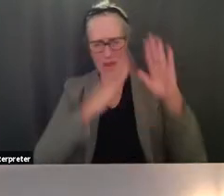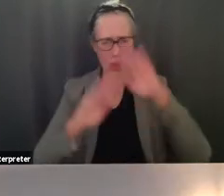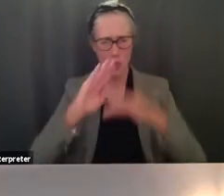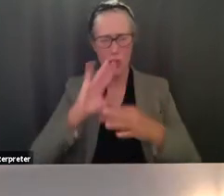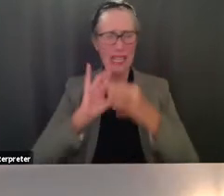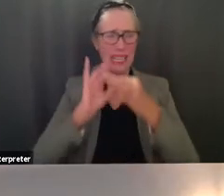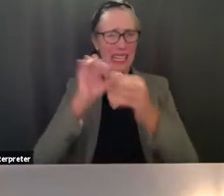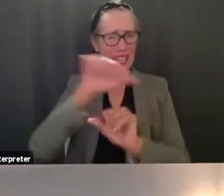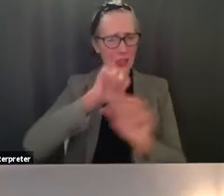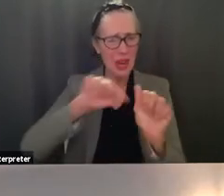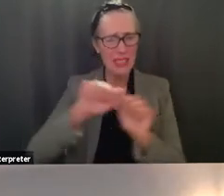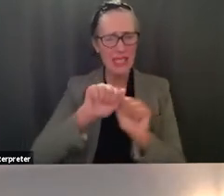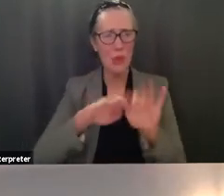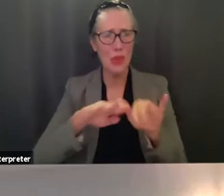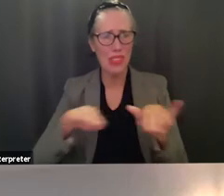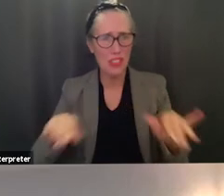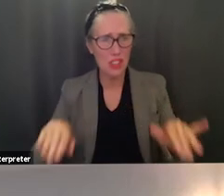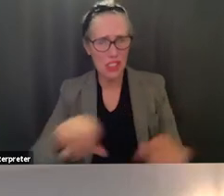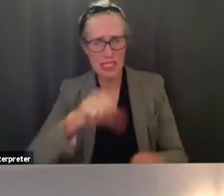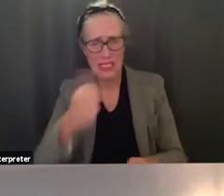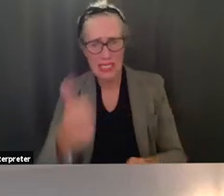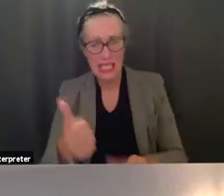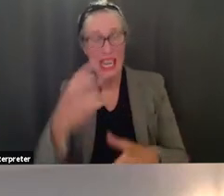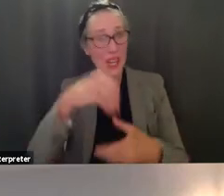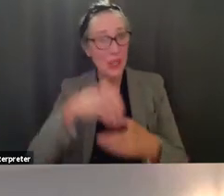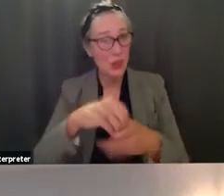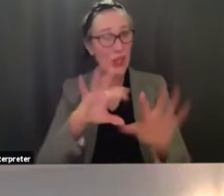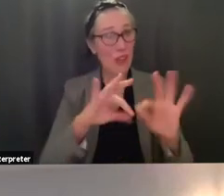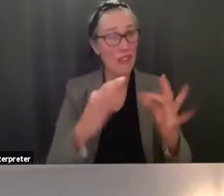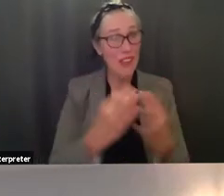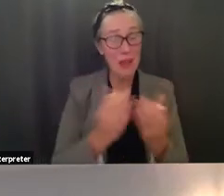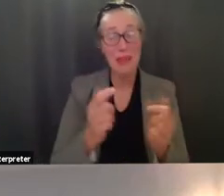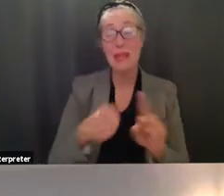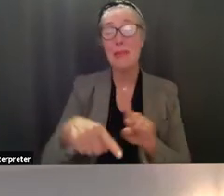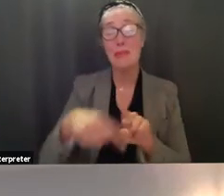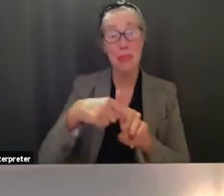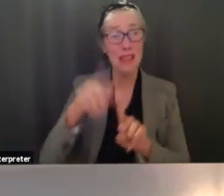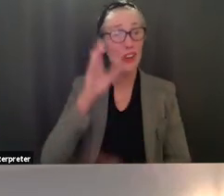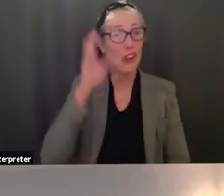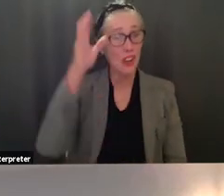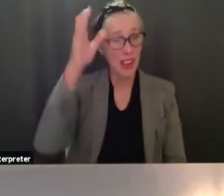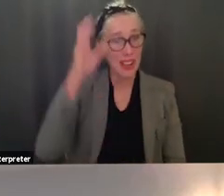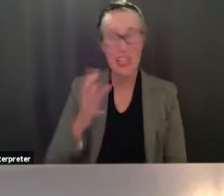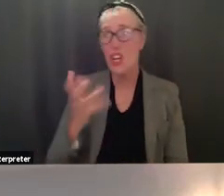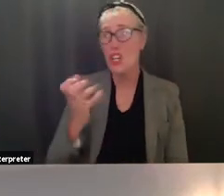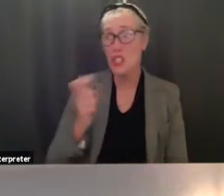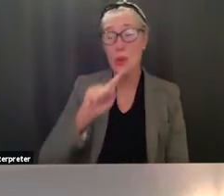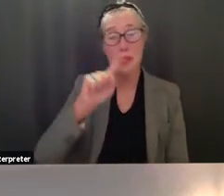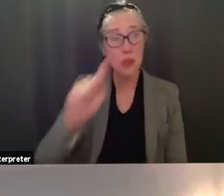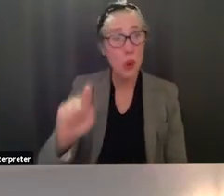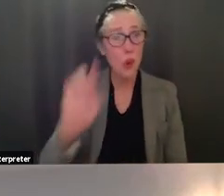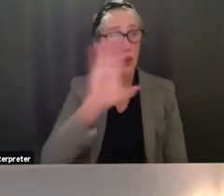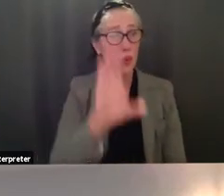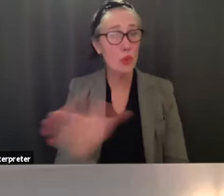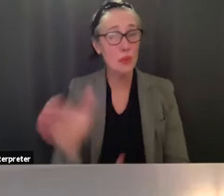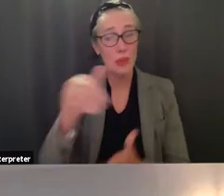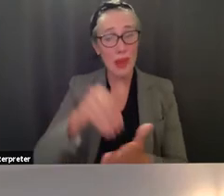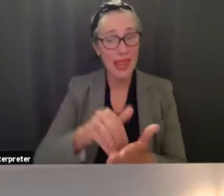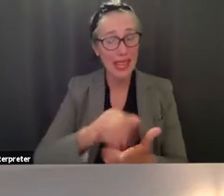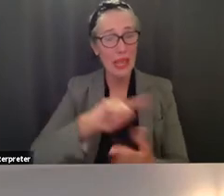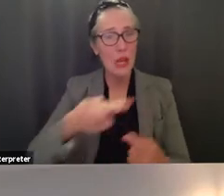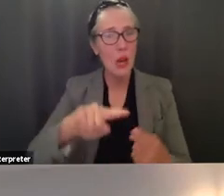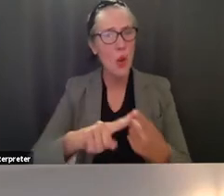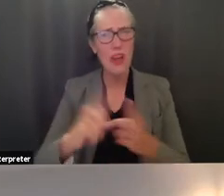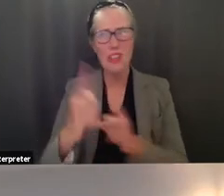with other kids including her family and her cousins my niece actually wanted to go back to zoom school when she was back in